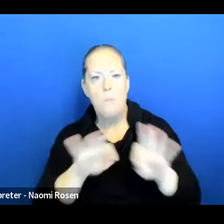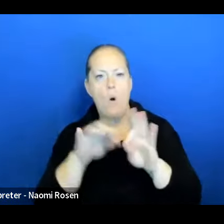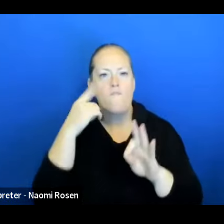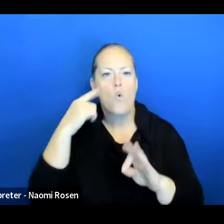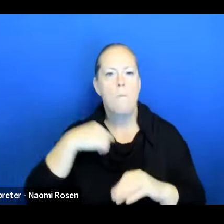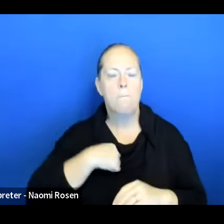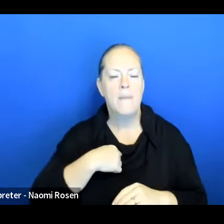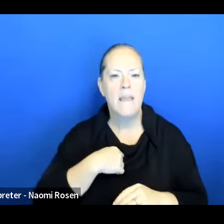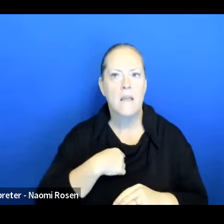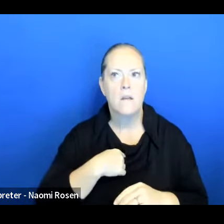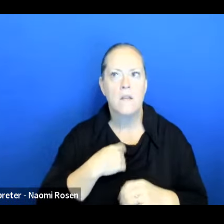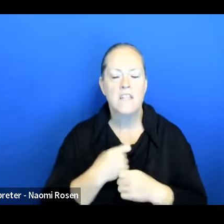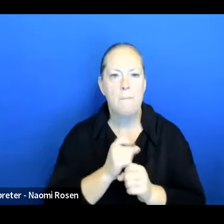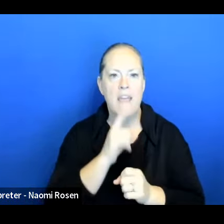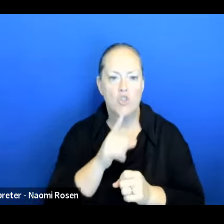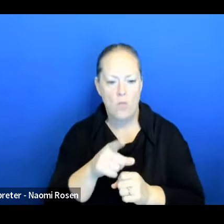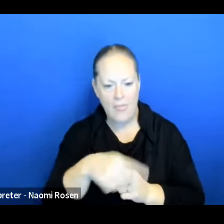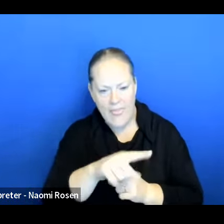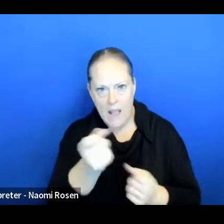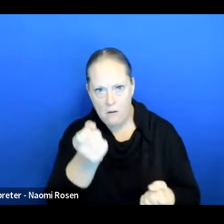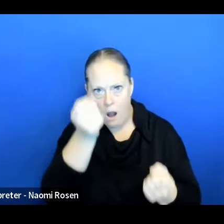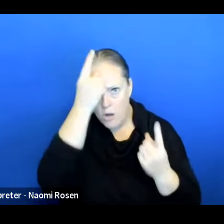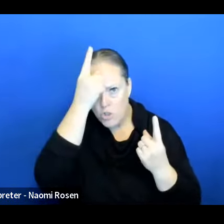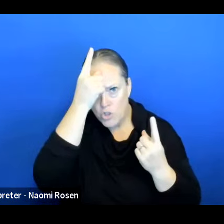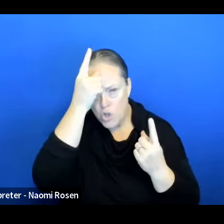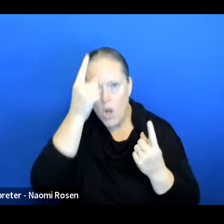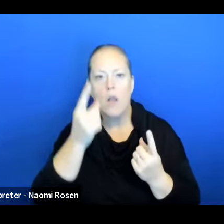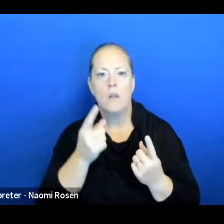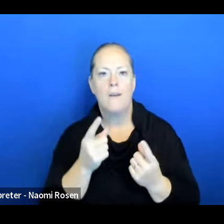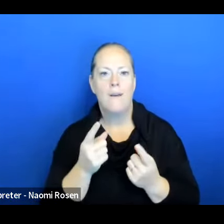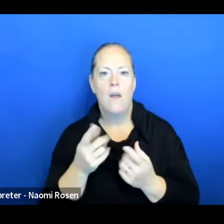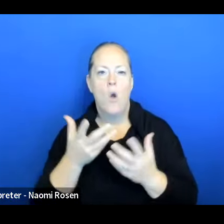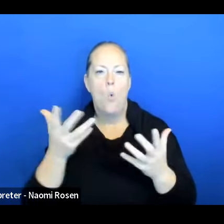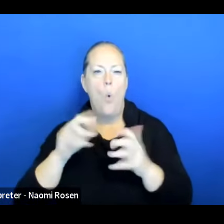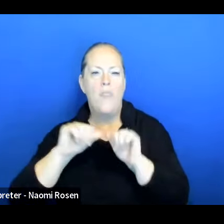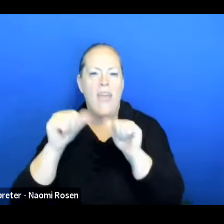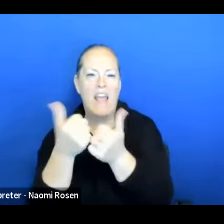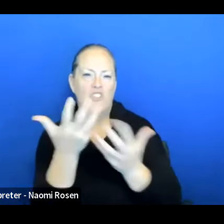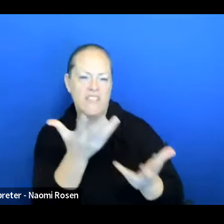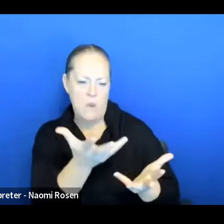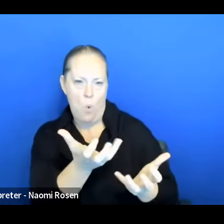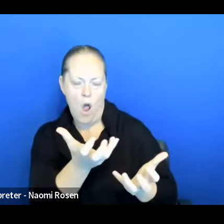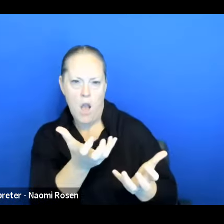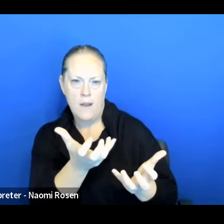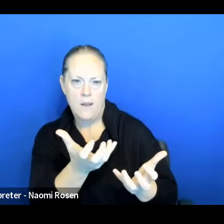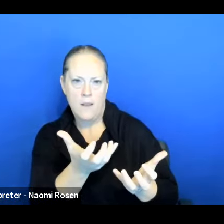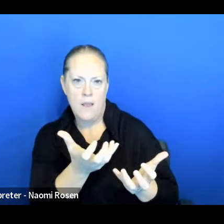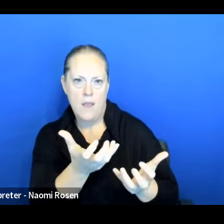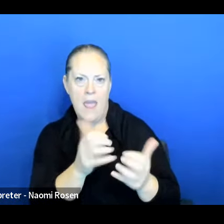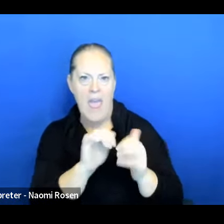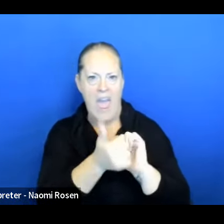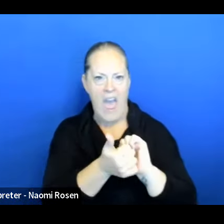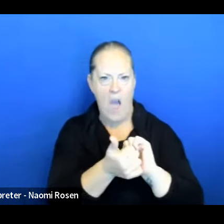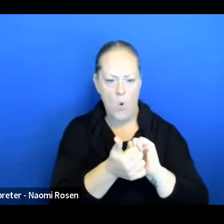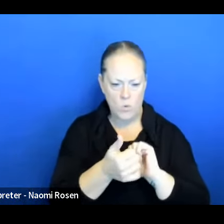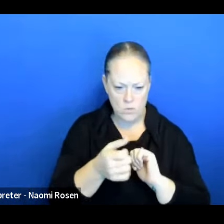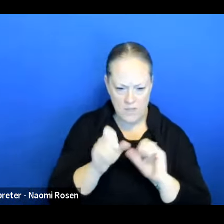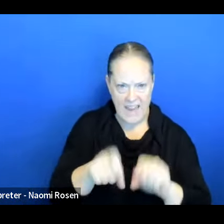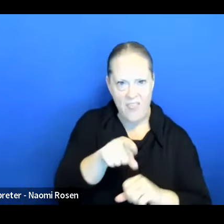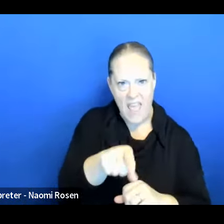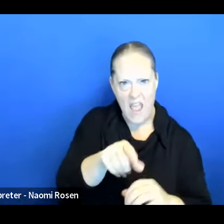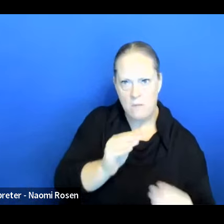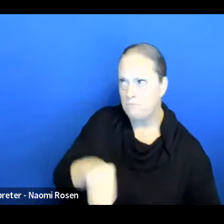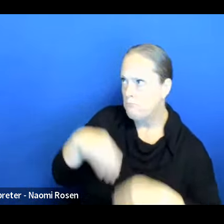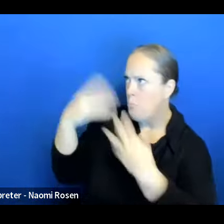also for them to understand what the agency wanted from them and how can they bring their own perspective